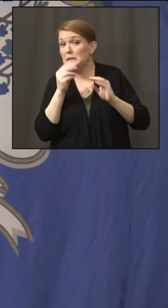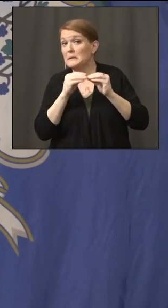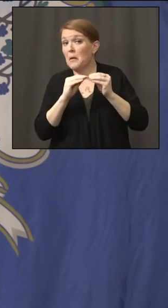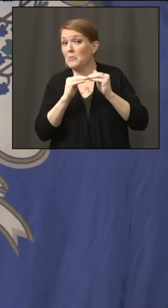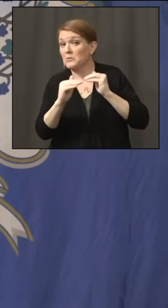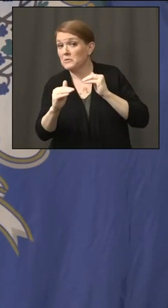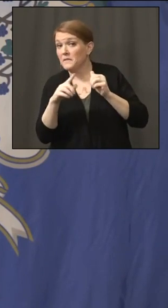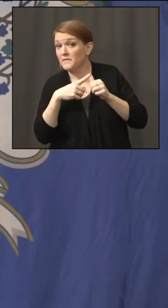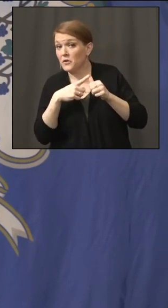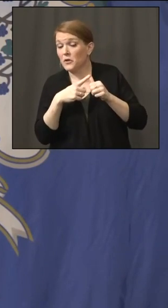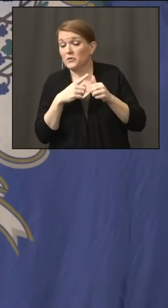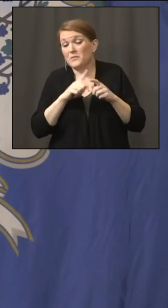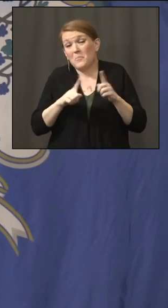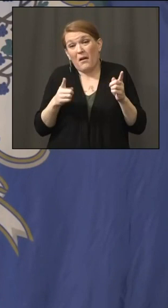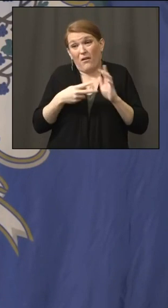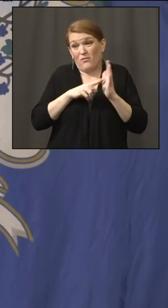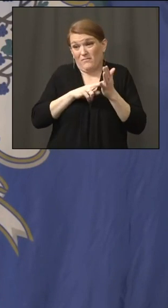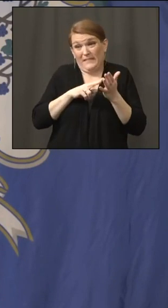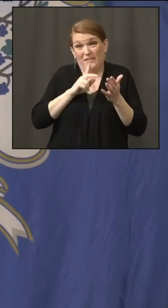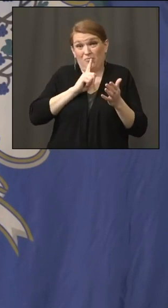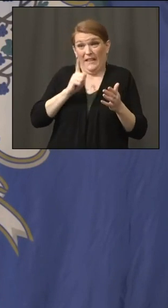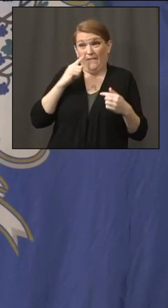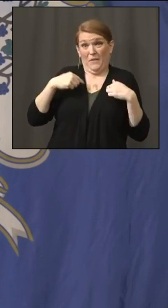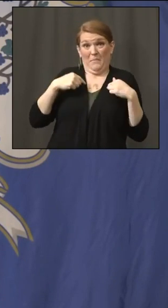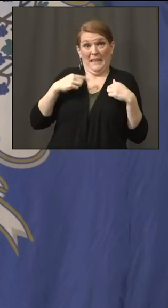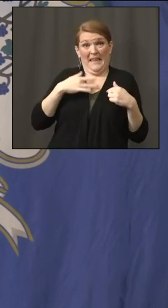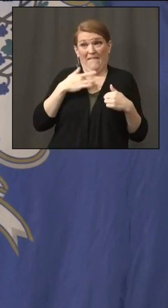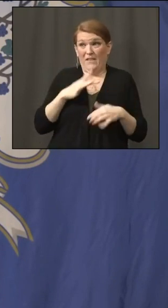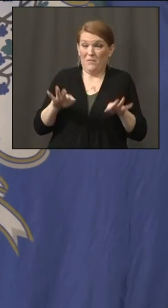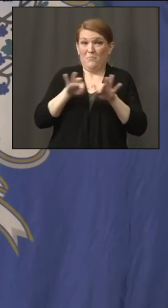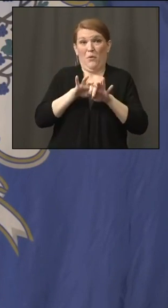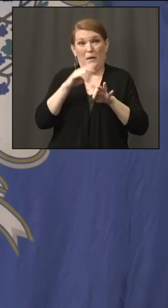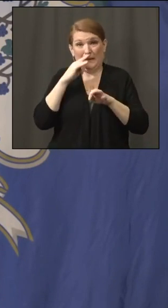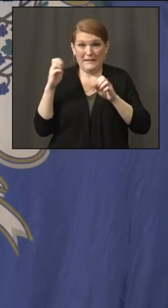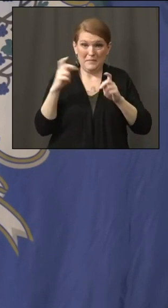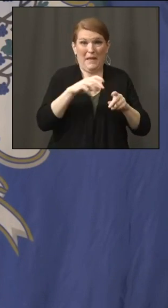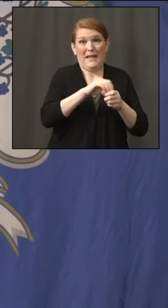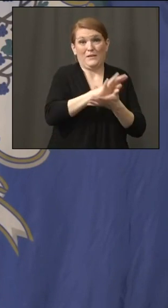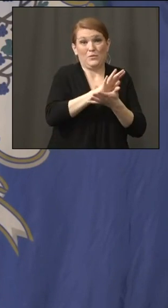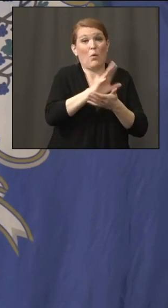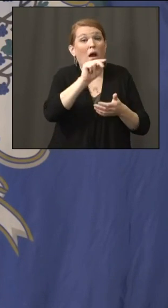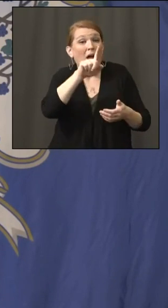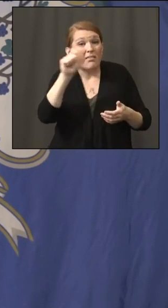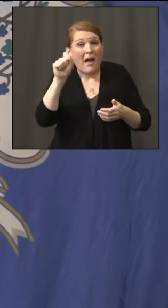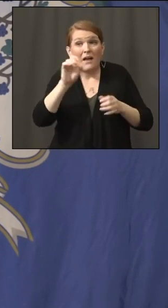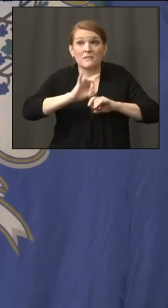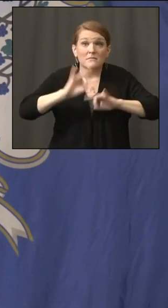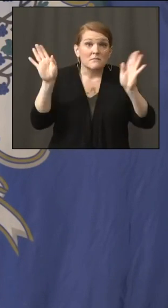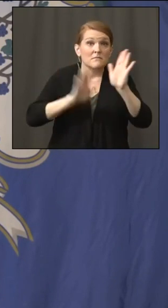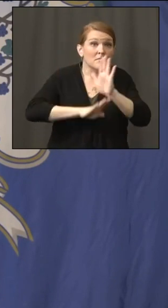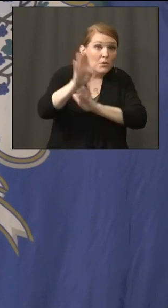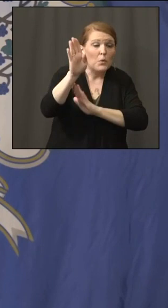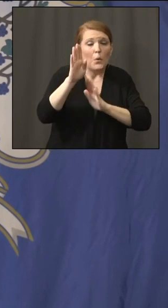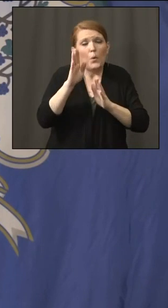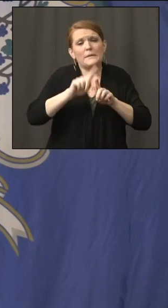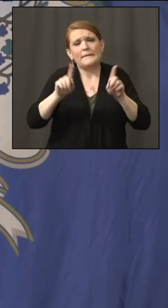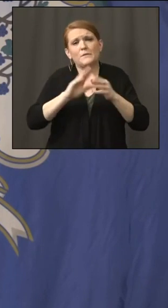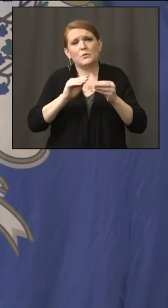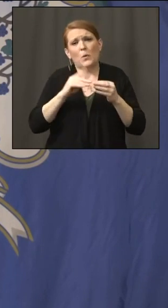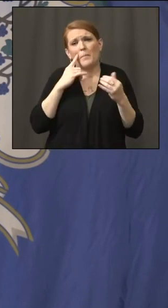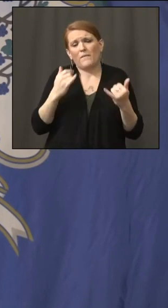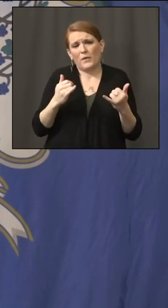to see our kids get back to school unless some something changes very dramatically in the metrics. All right. One more for you, if I could.